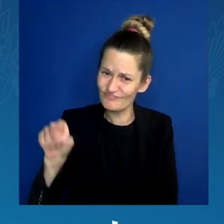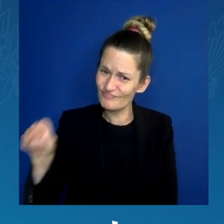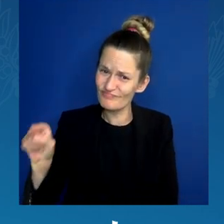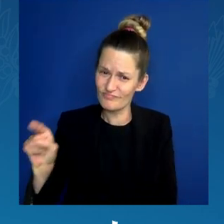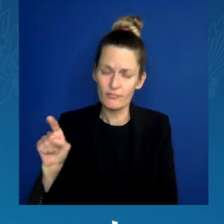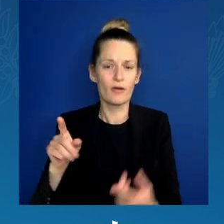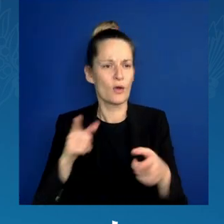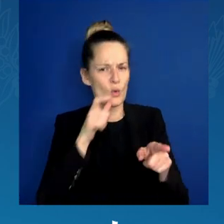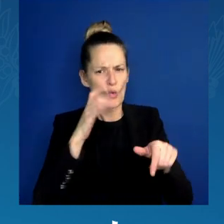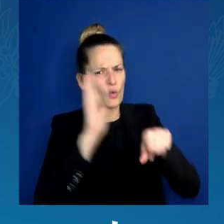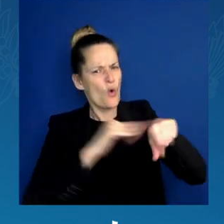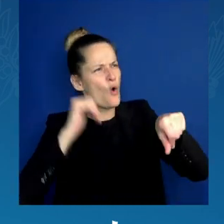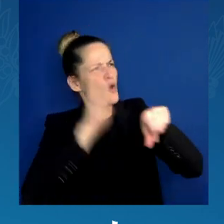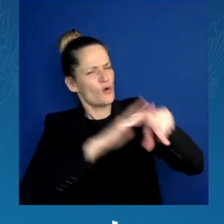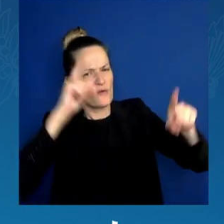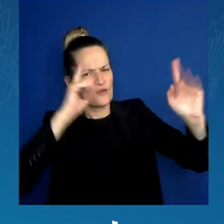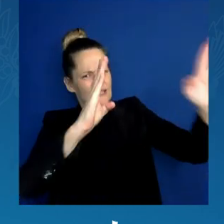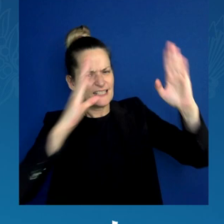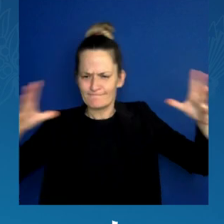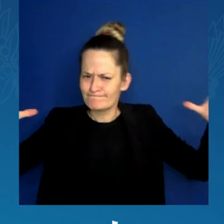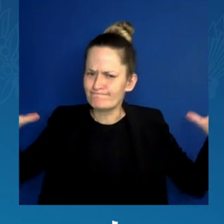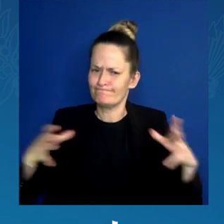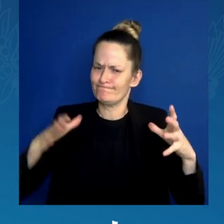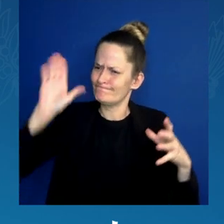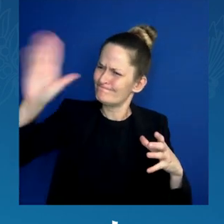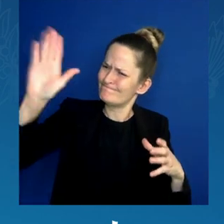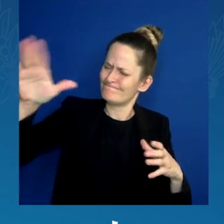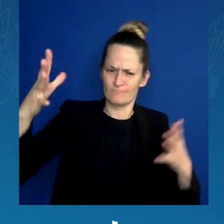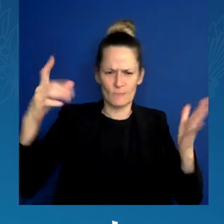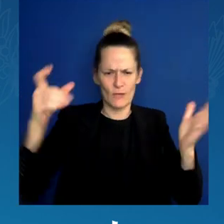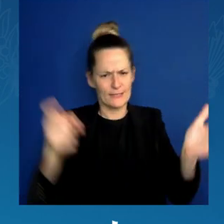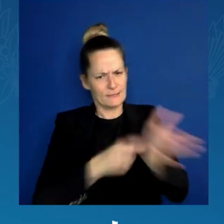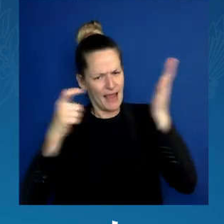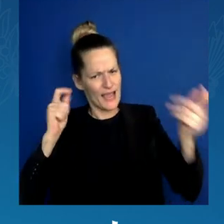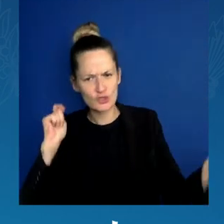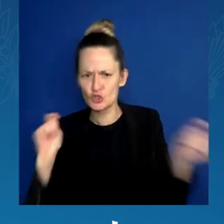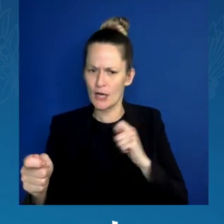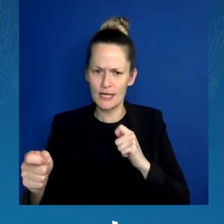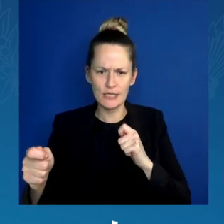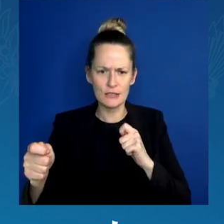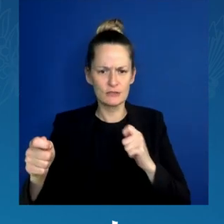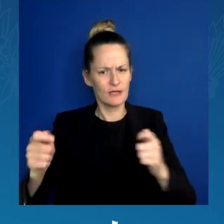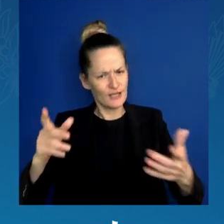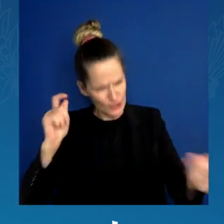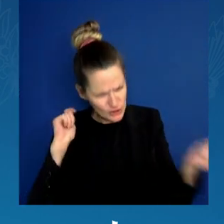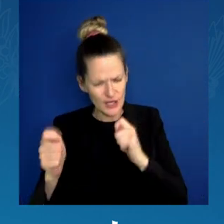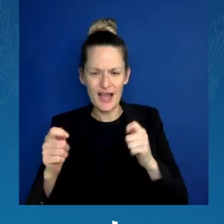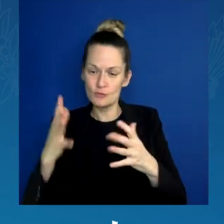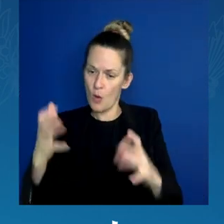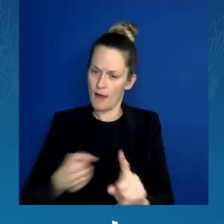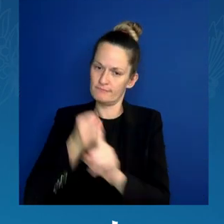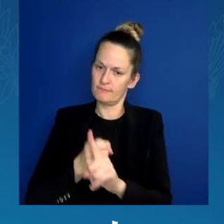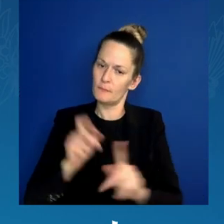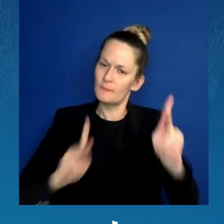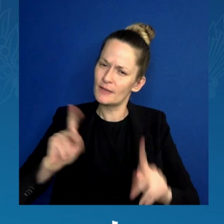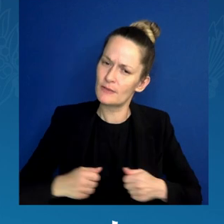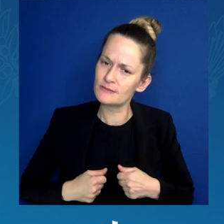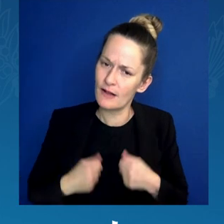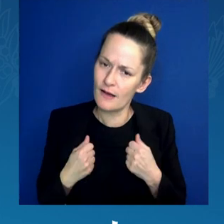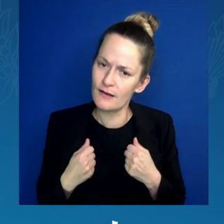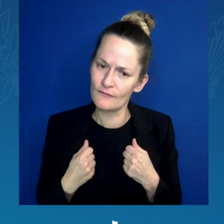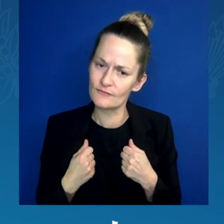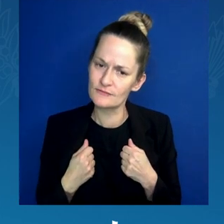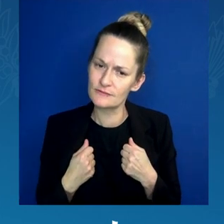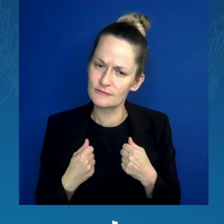have demanded bold action to save lives. And that is why we've done the work of expanding